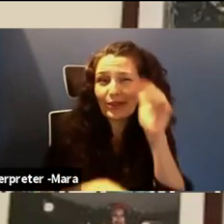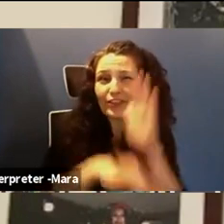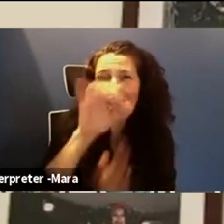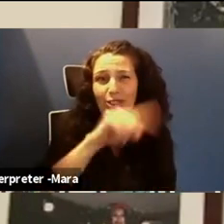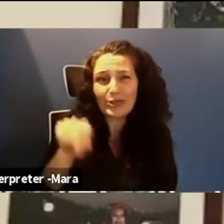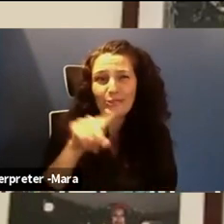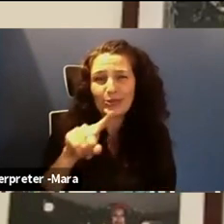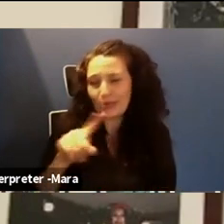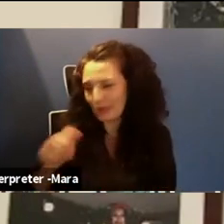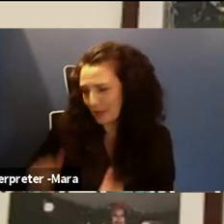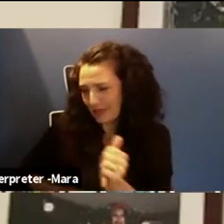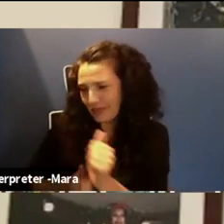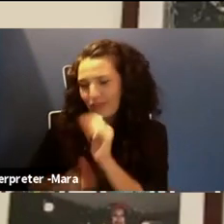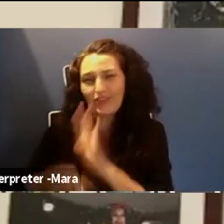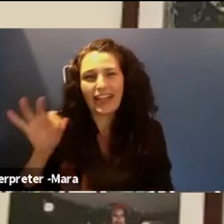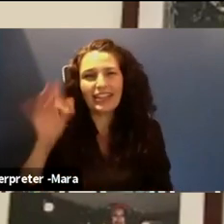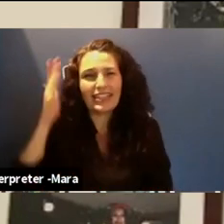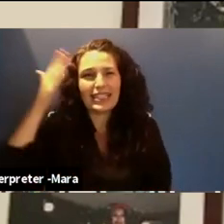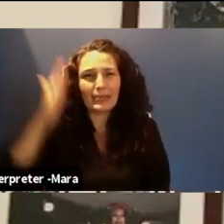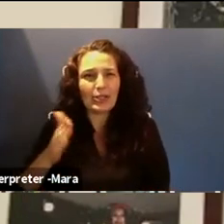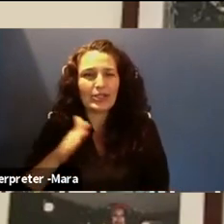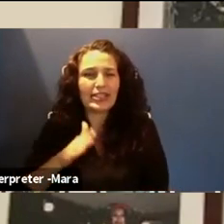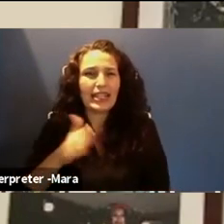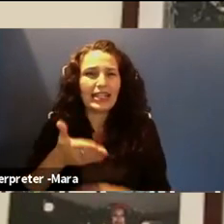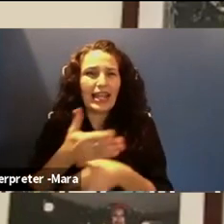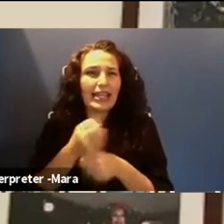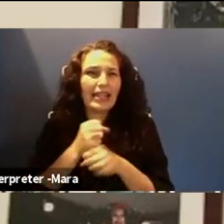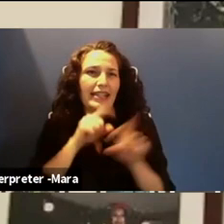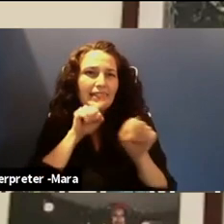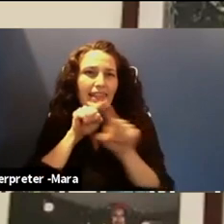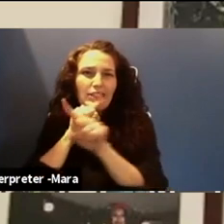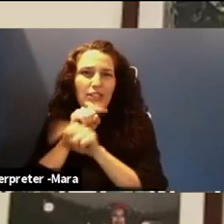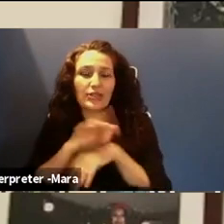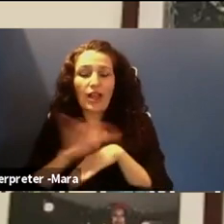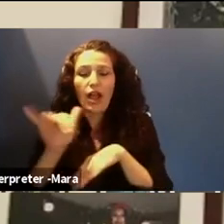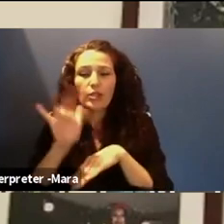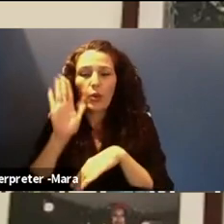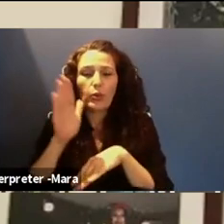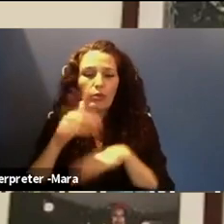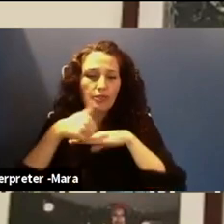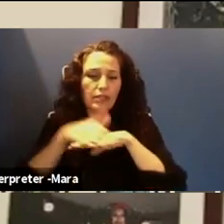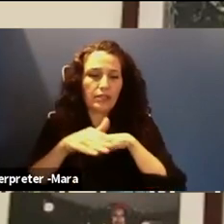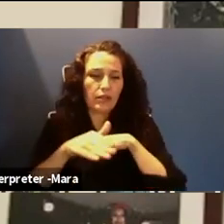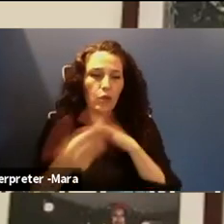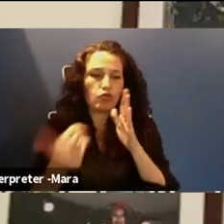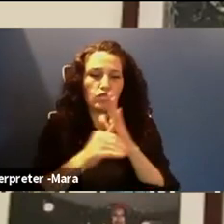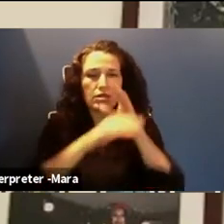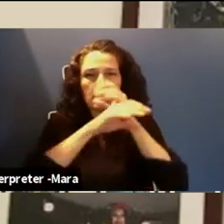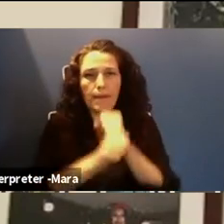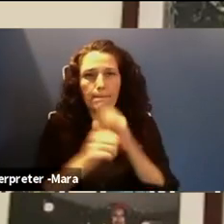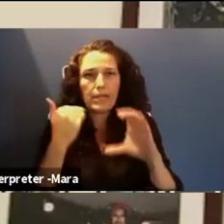Also, we will be sending out a recap email that will have some other resources,